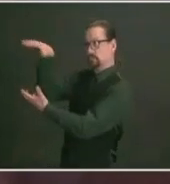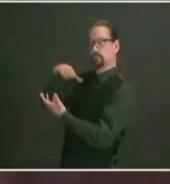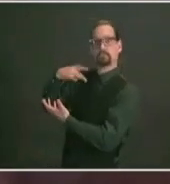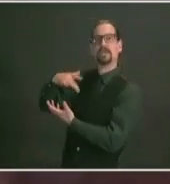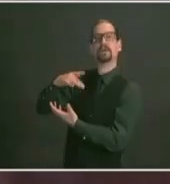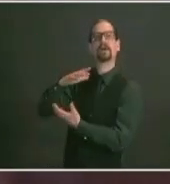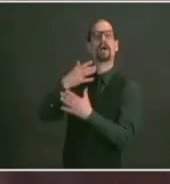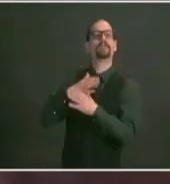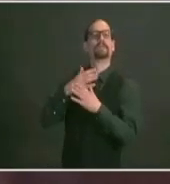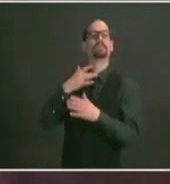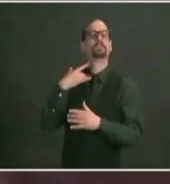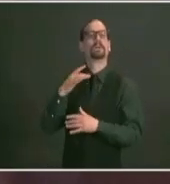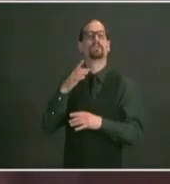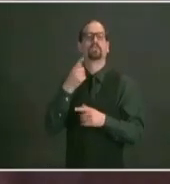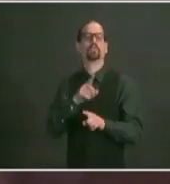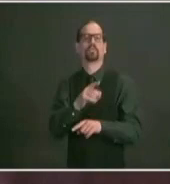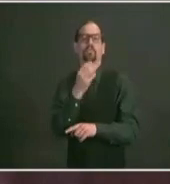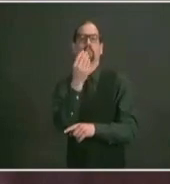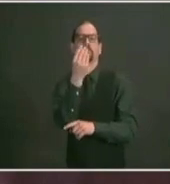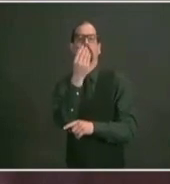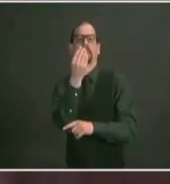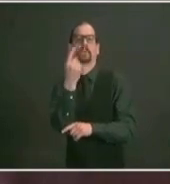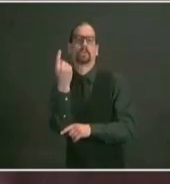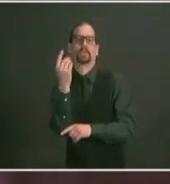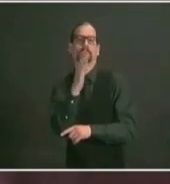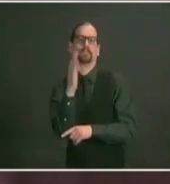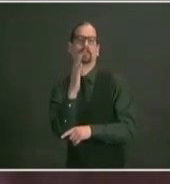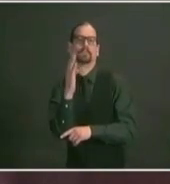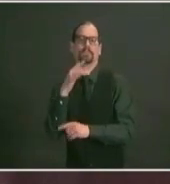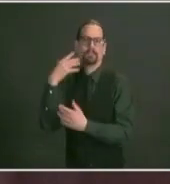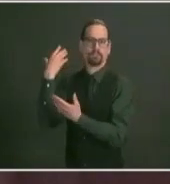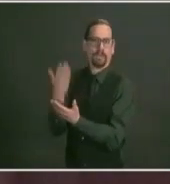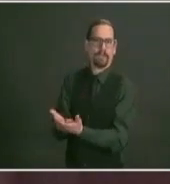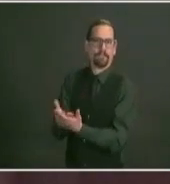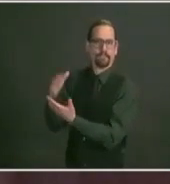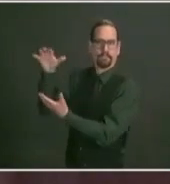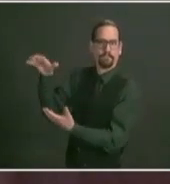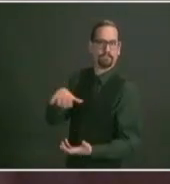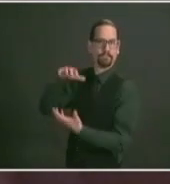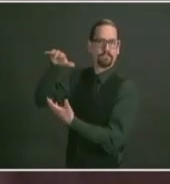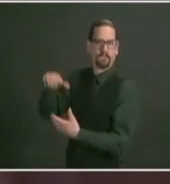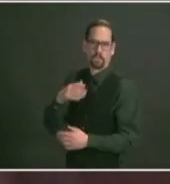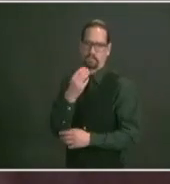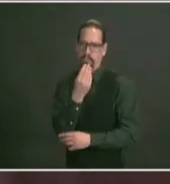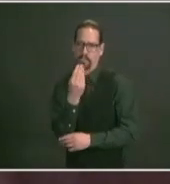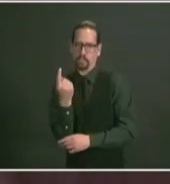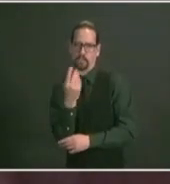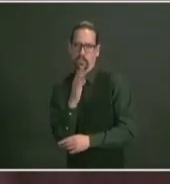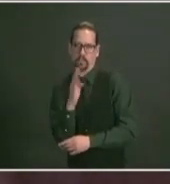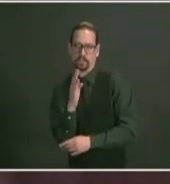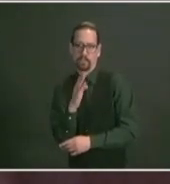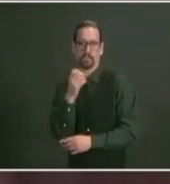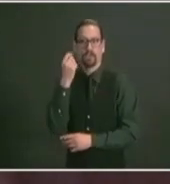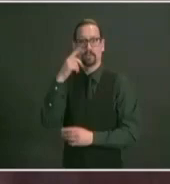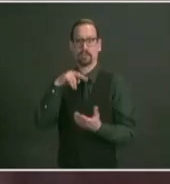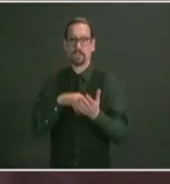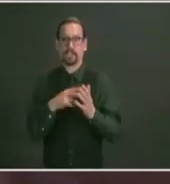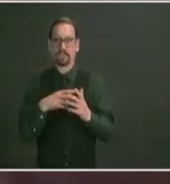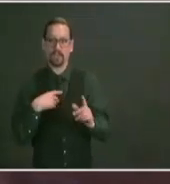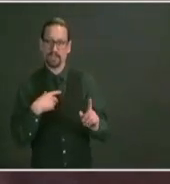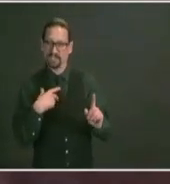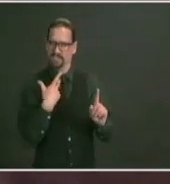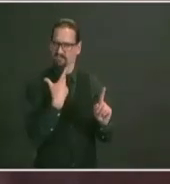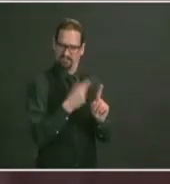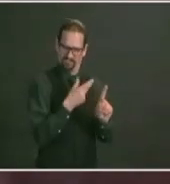as you see our administration rates fluctuate we expect to administer 62 700 doses